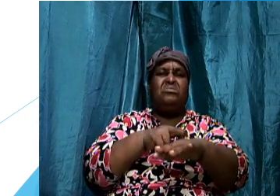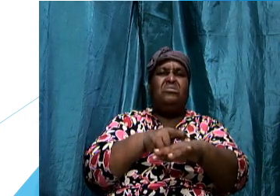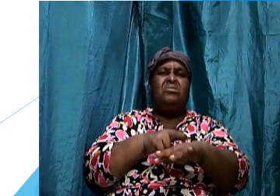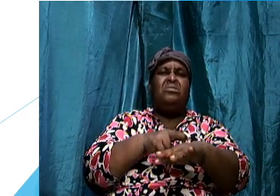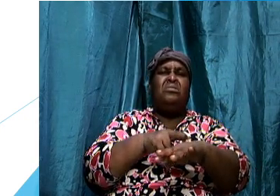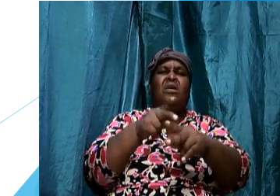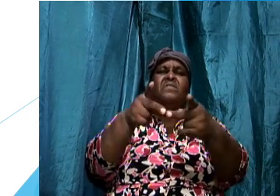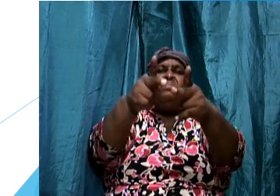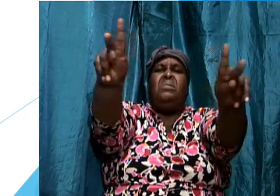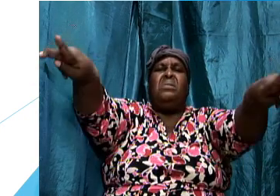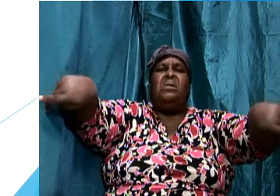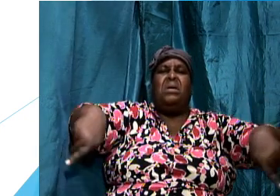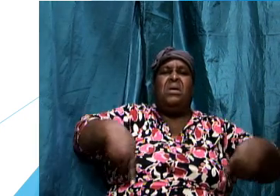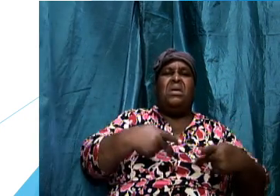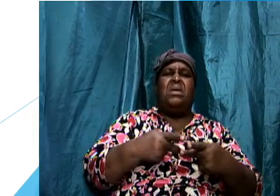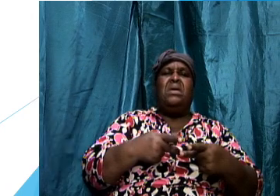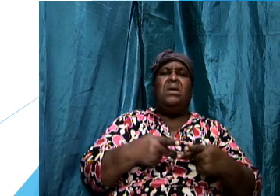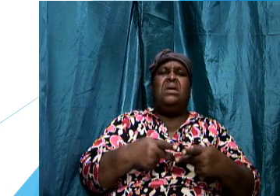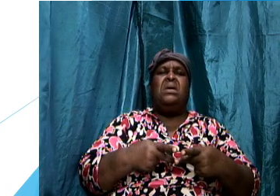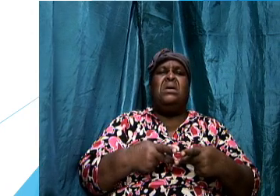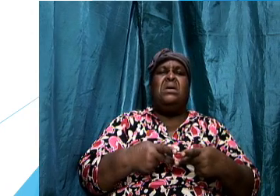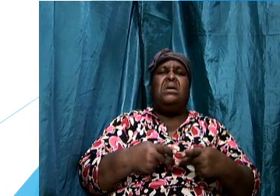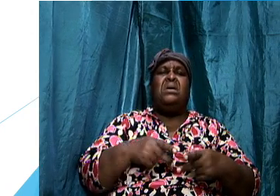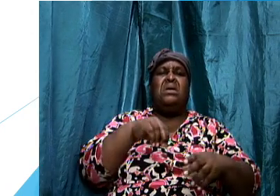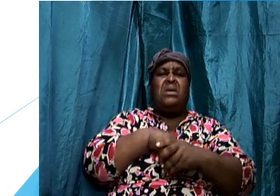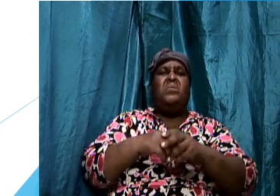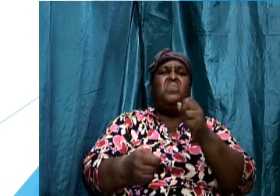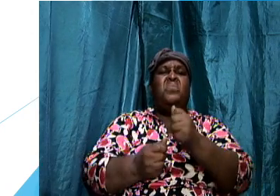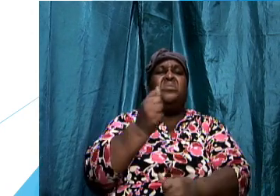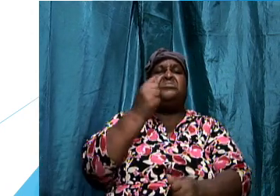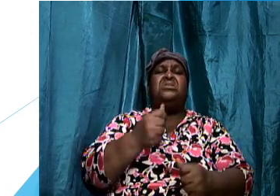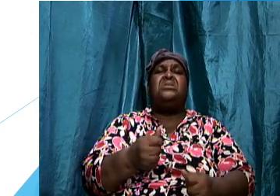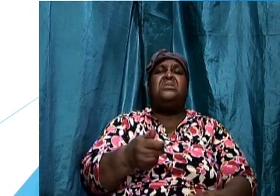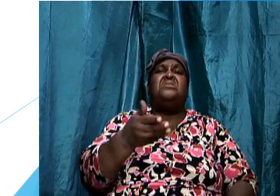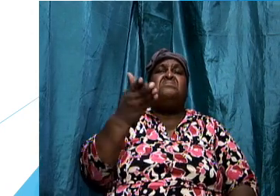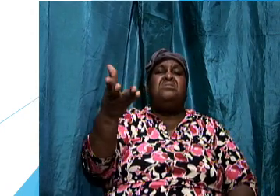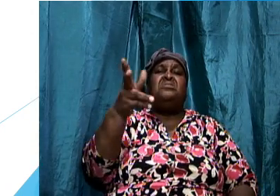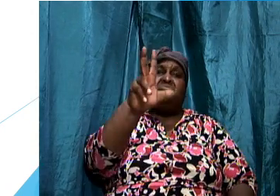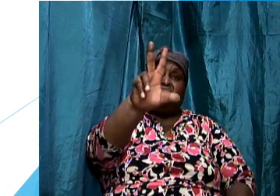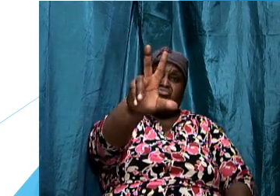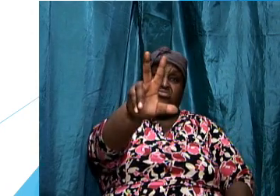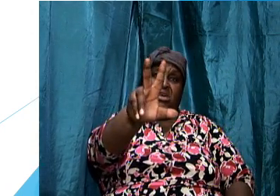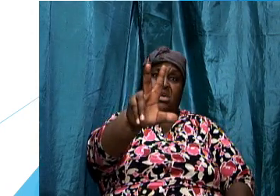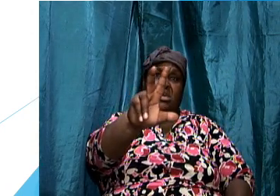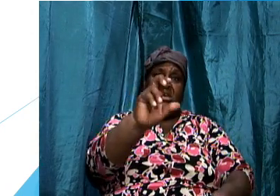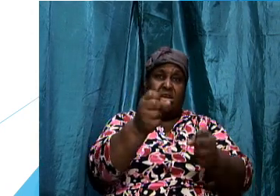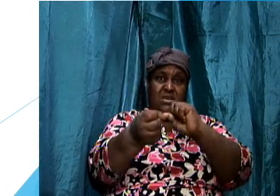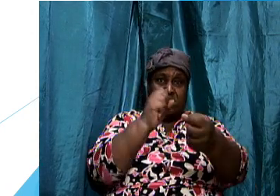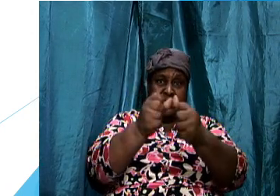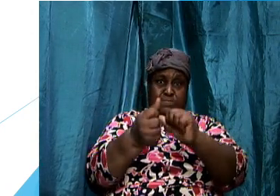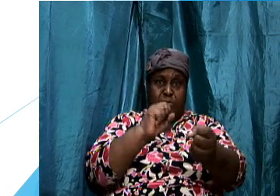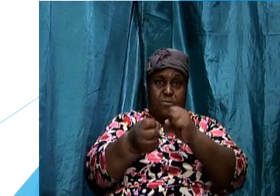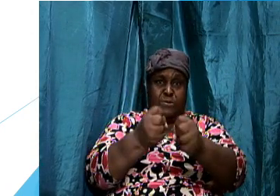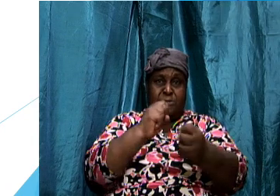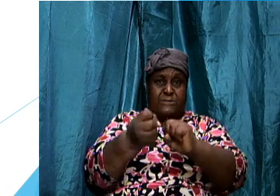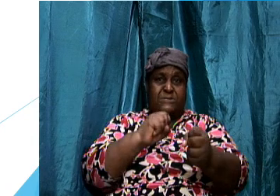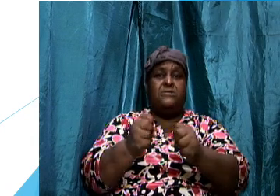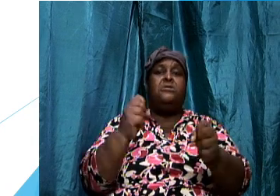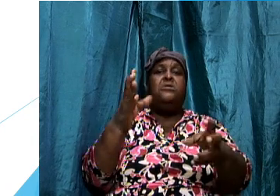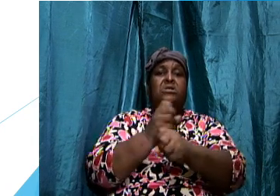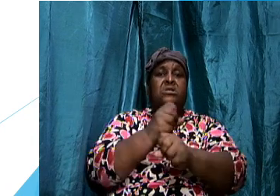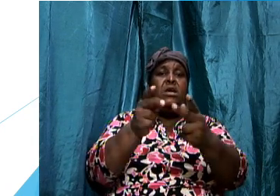palestria which these combat sports take place they are fight literally